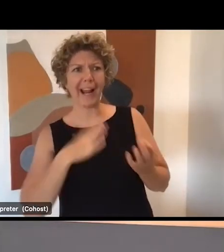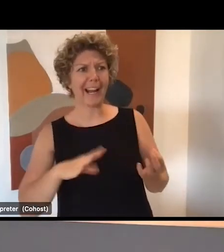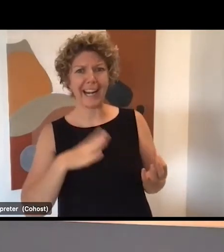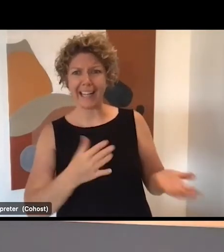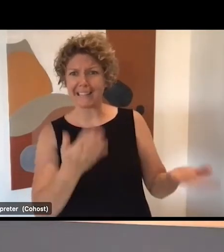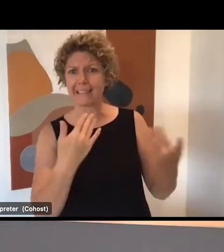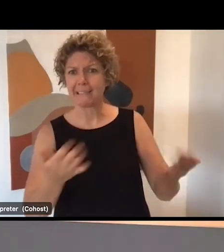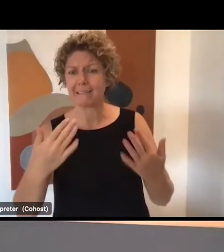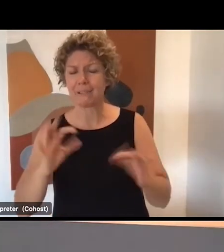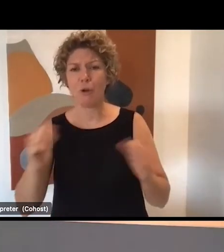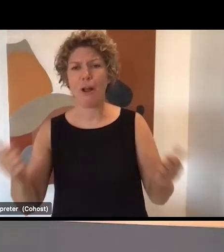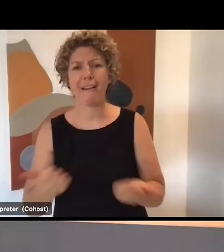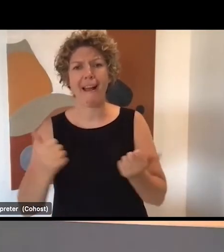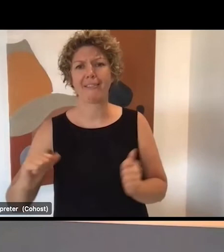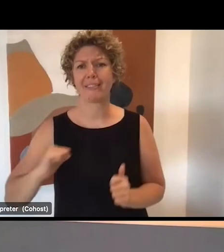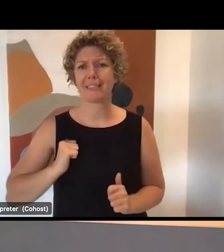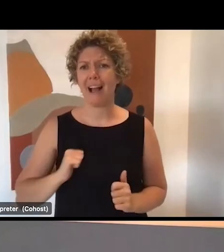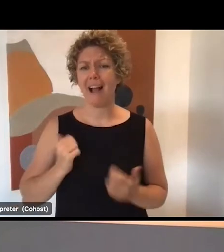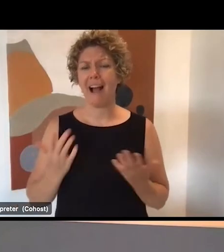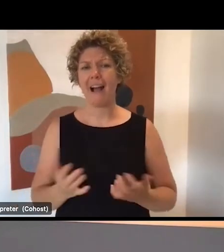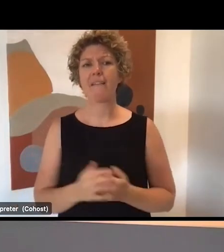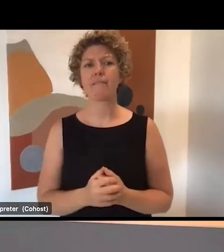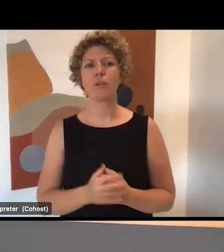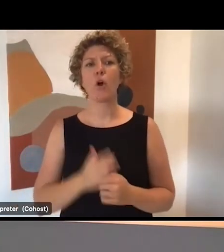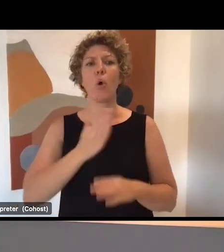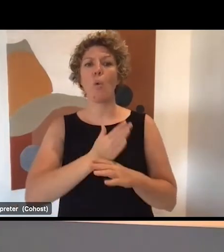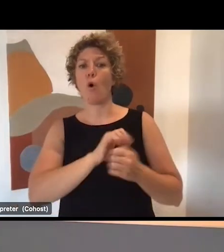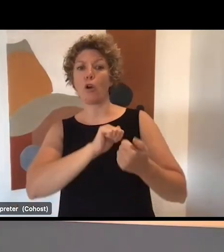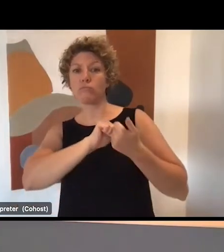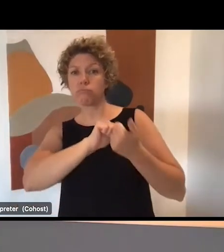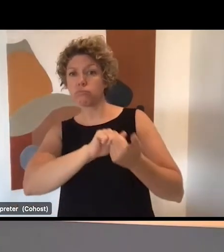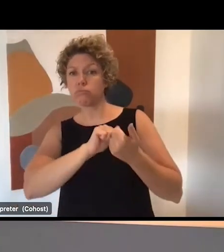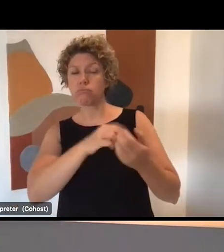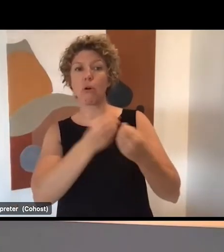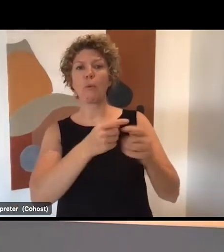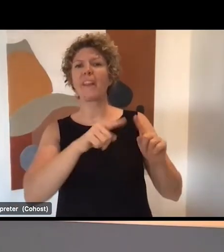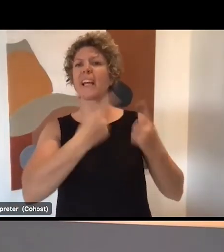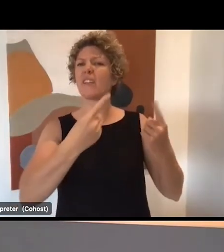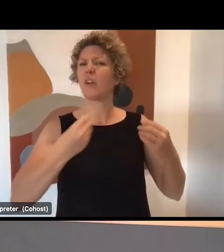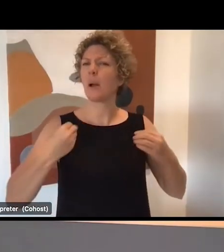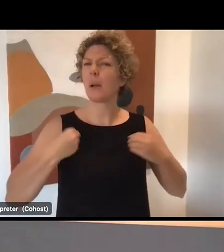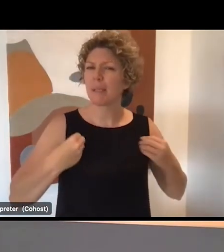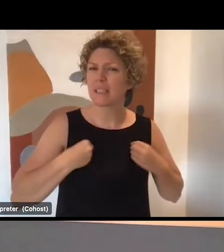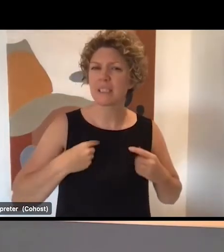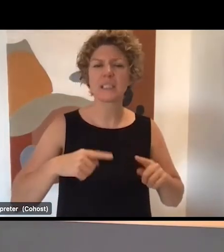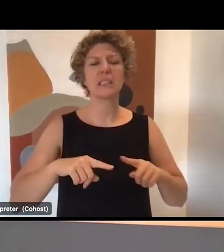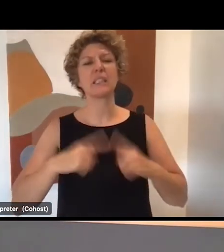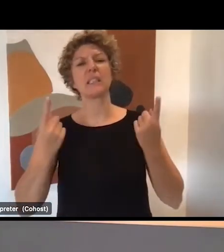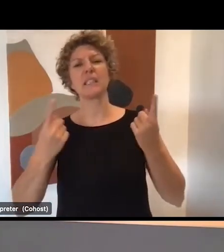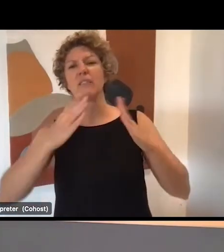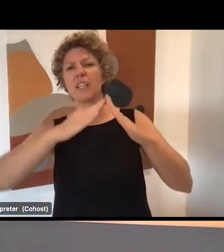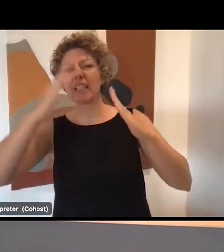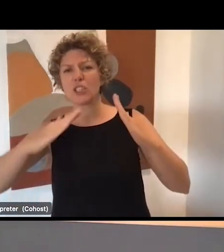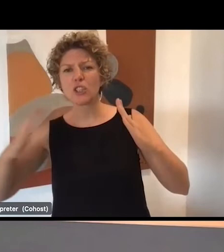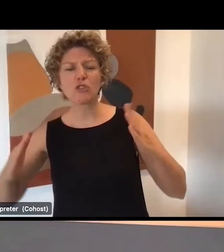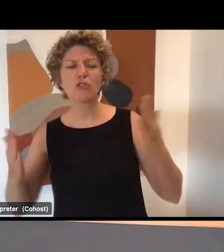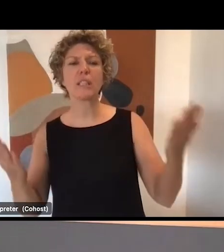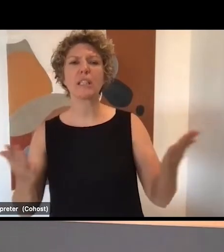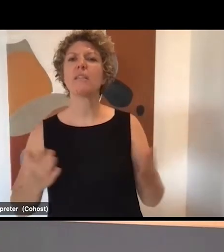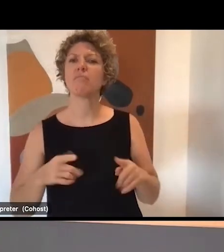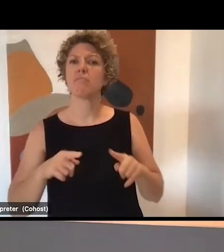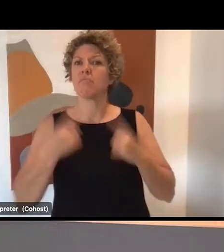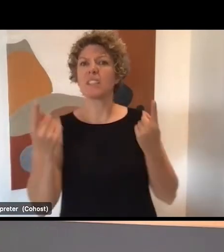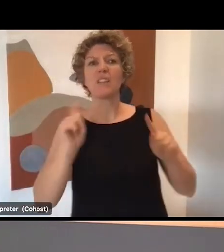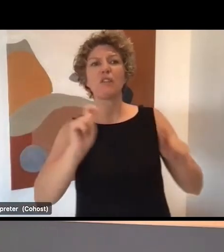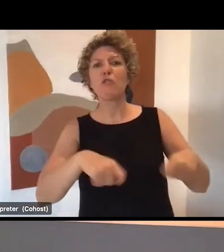Workforce specialists will work collaboratively with industry and with businesses, the department and other employment